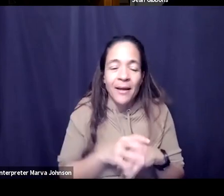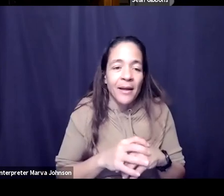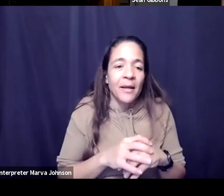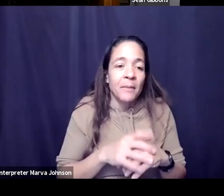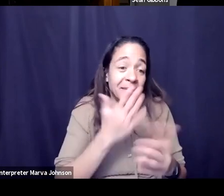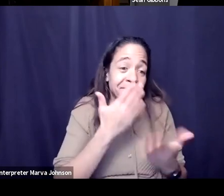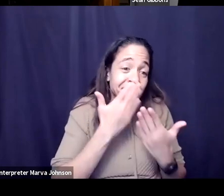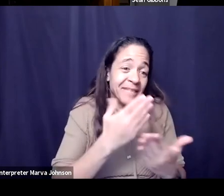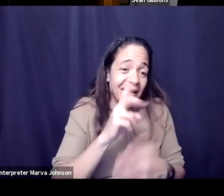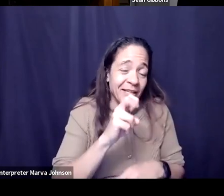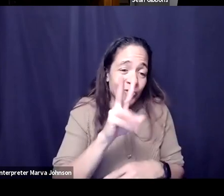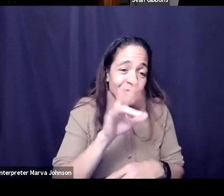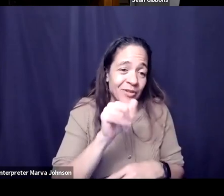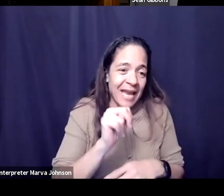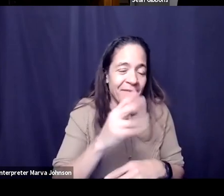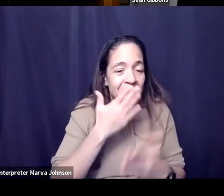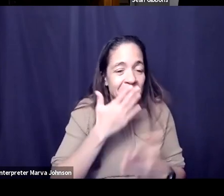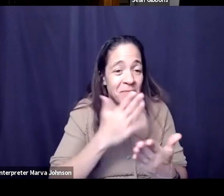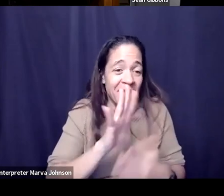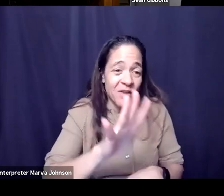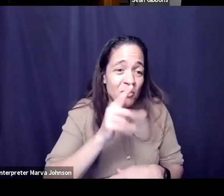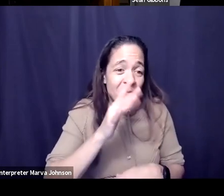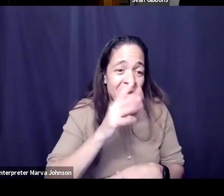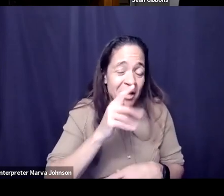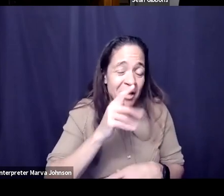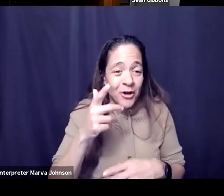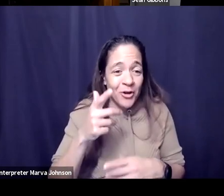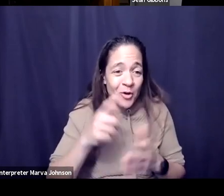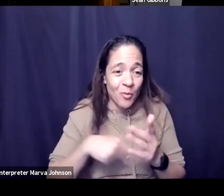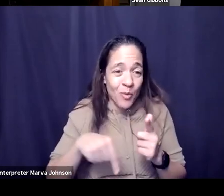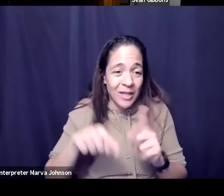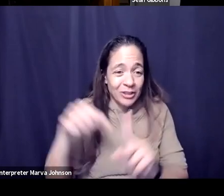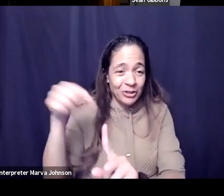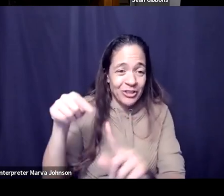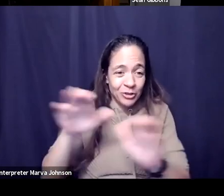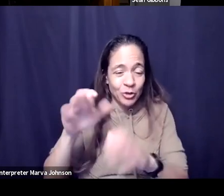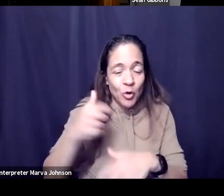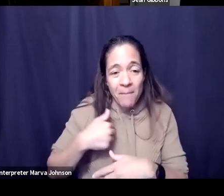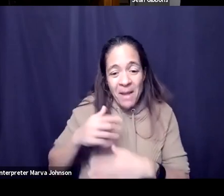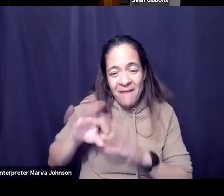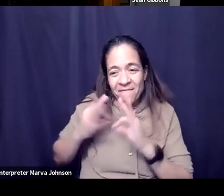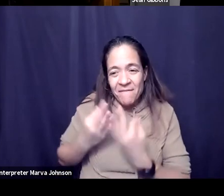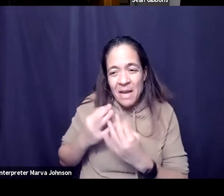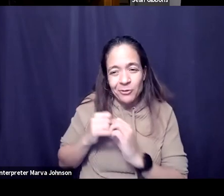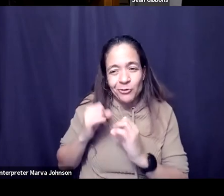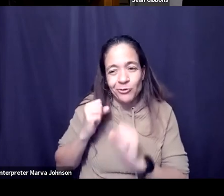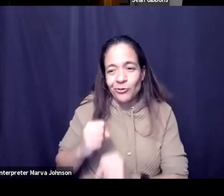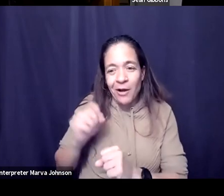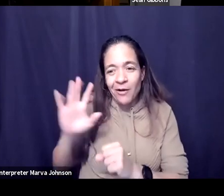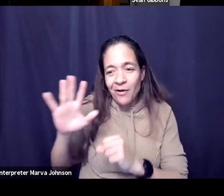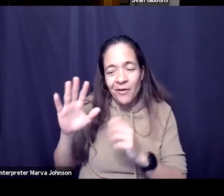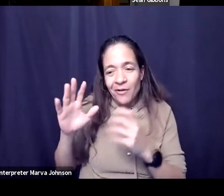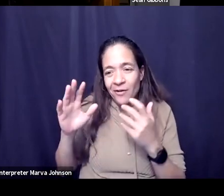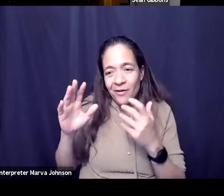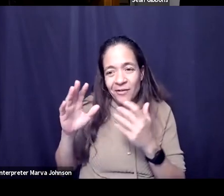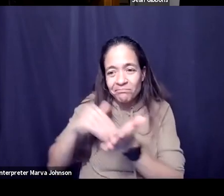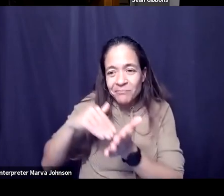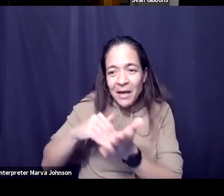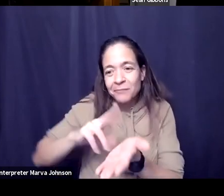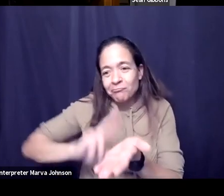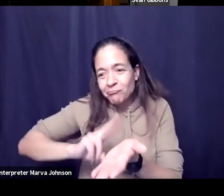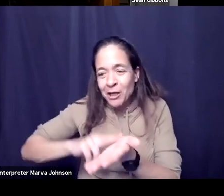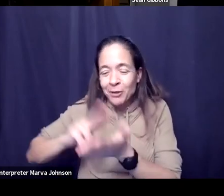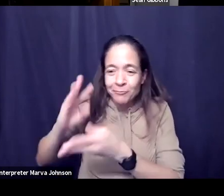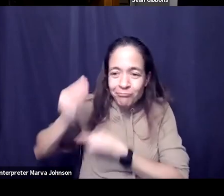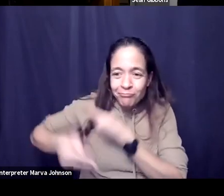much thanks to your mom for what she's doing i come from a family of folks in the health care space too so i know it's been an especially difficult year last couple months really